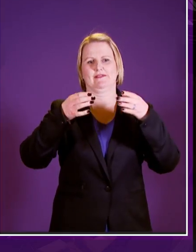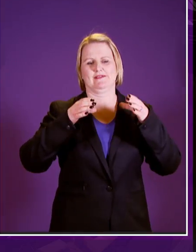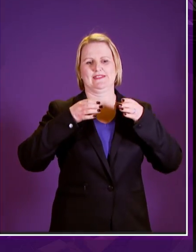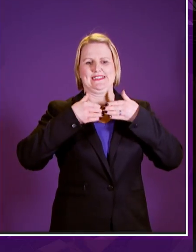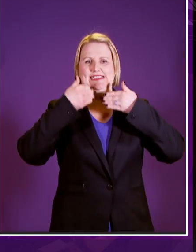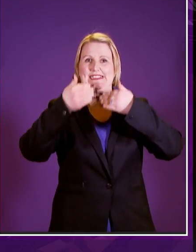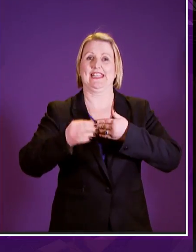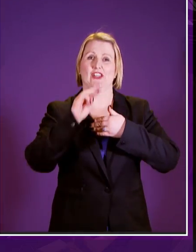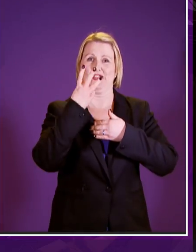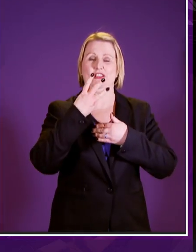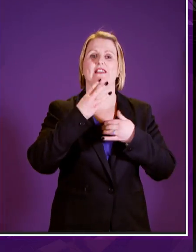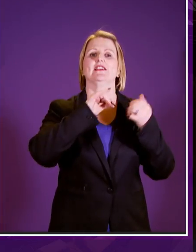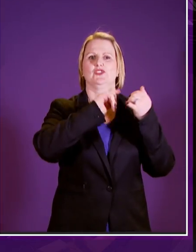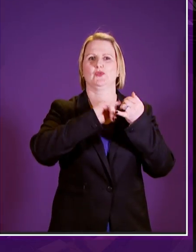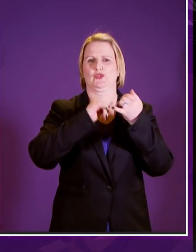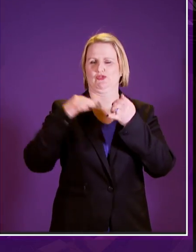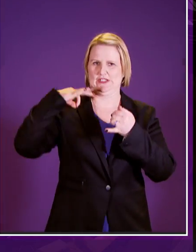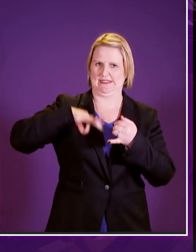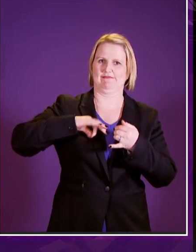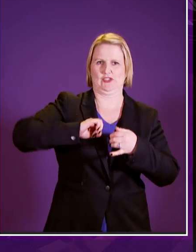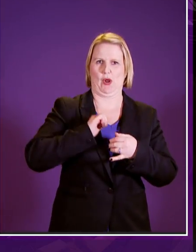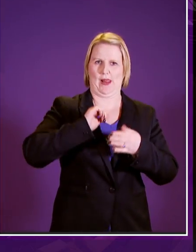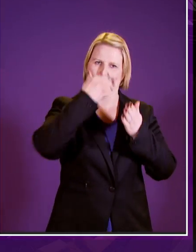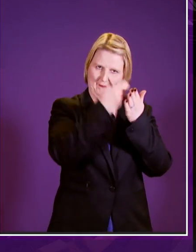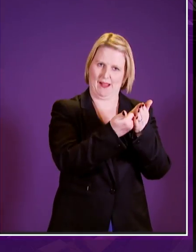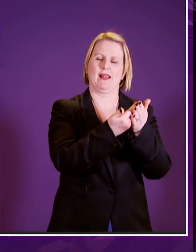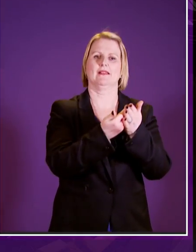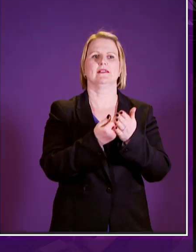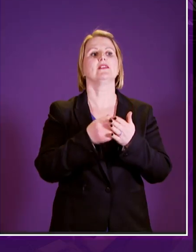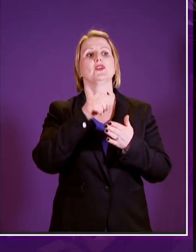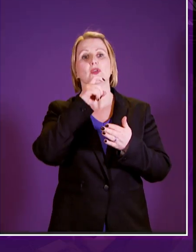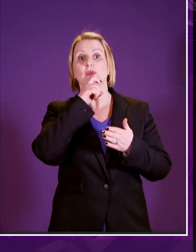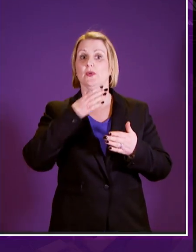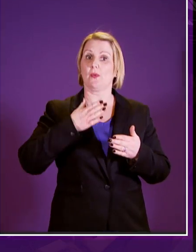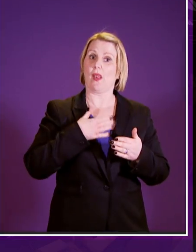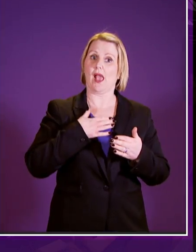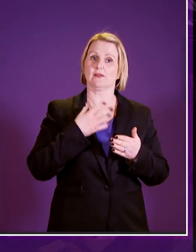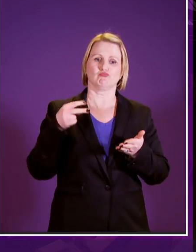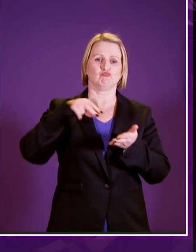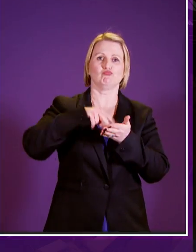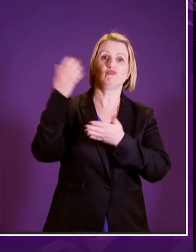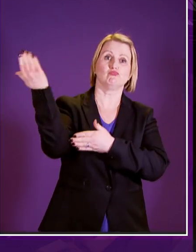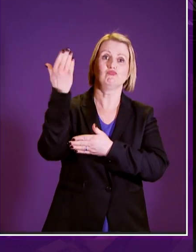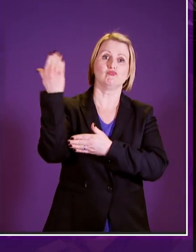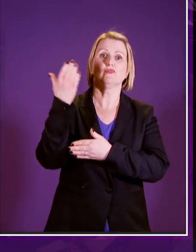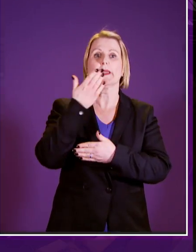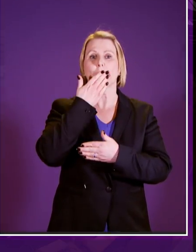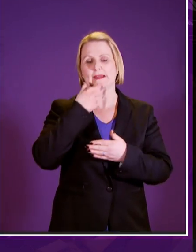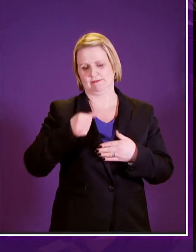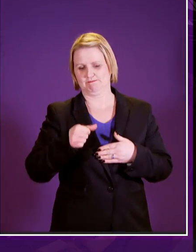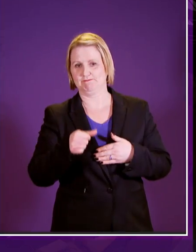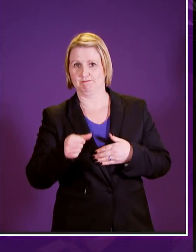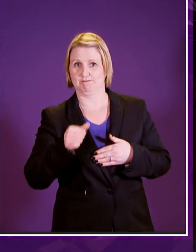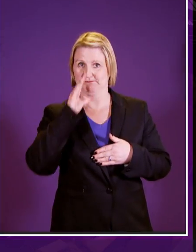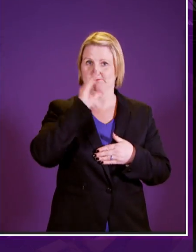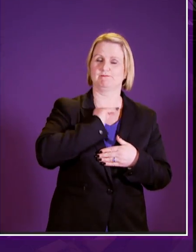Social Security Scotland Bill. May I ask those who wish to speak in the debate to press the request to speak buttons. Now we